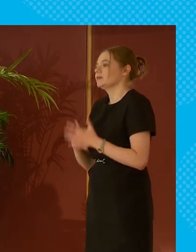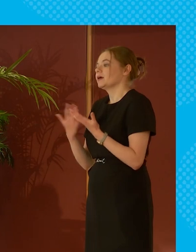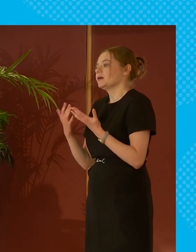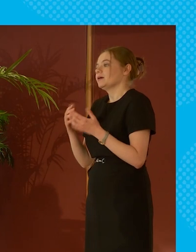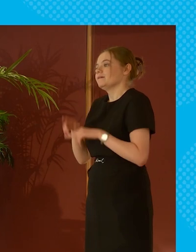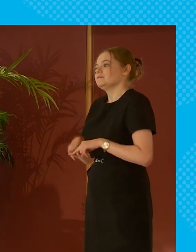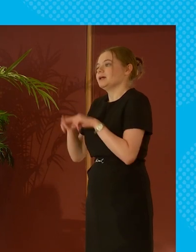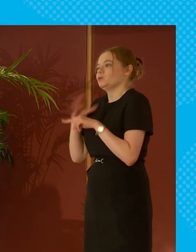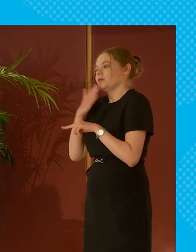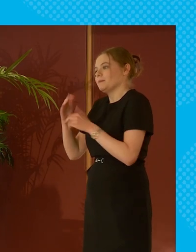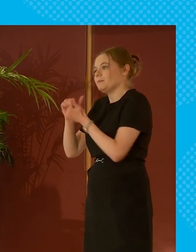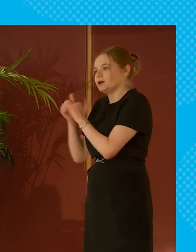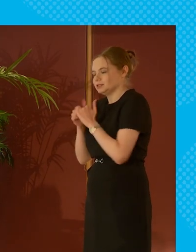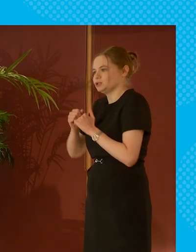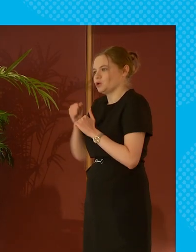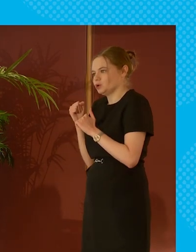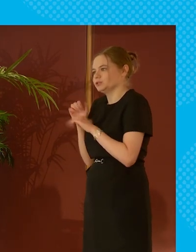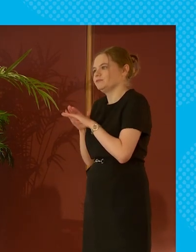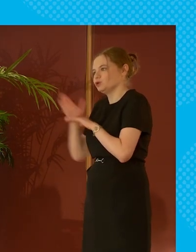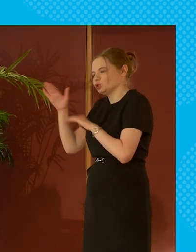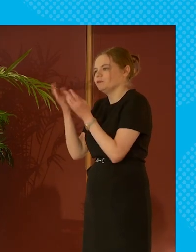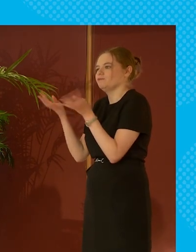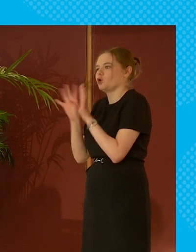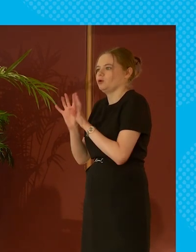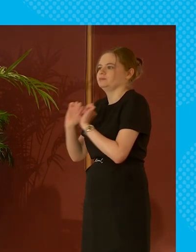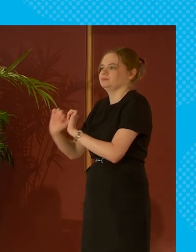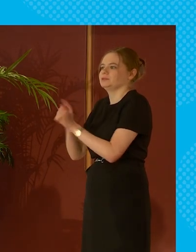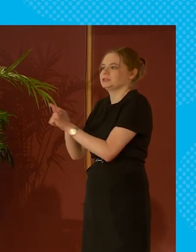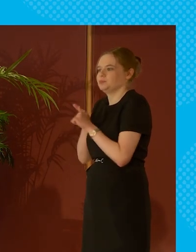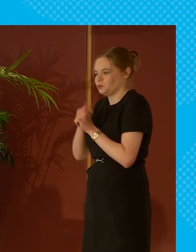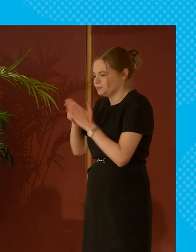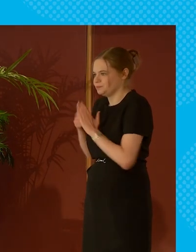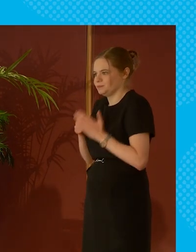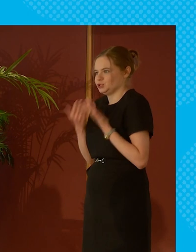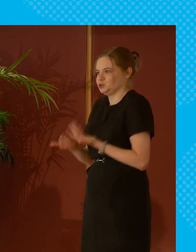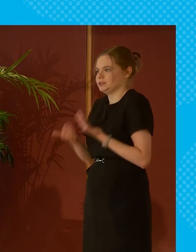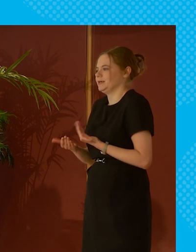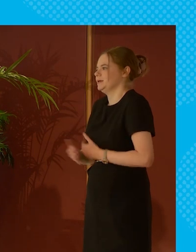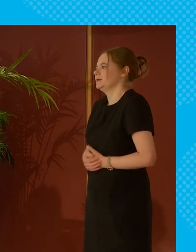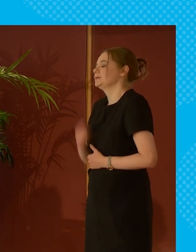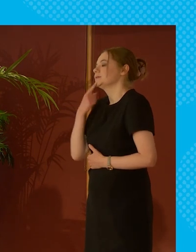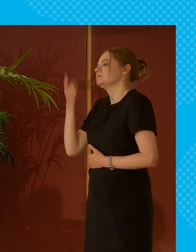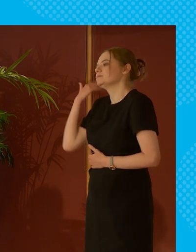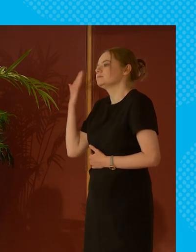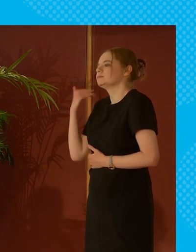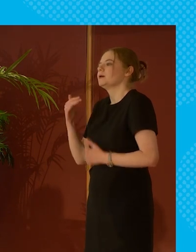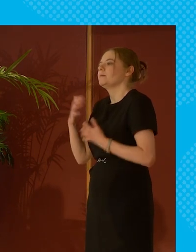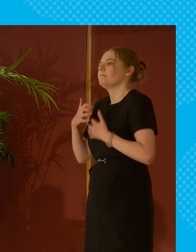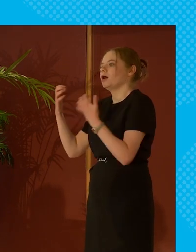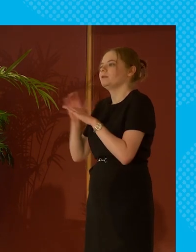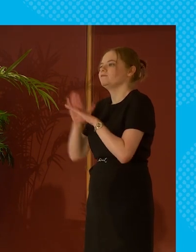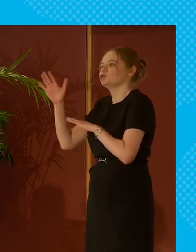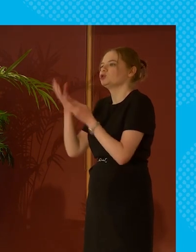finally i'd like to thank our partners the scotland's futures forum for their support in putting today together as i said earlier the